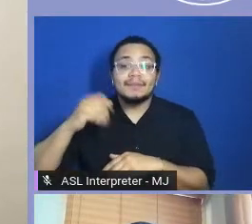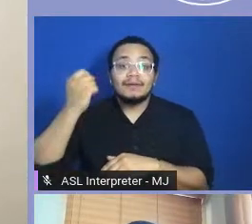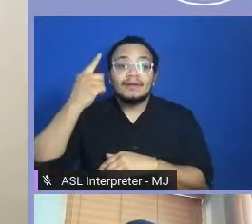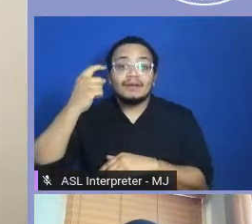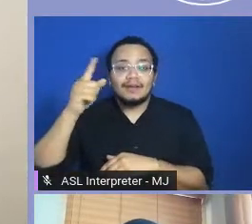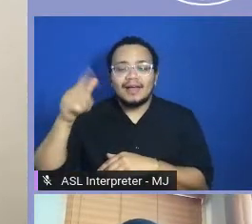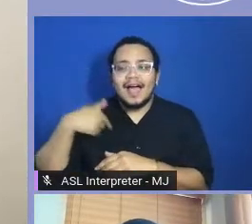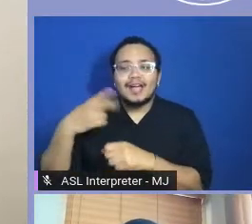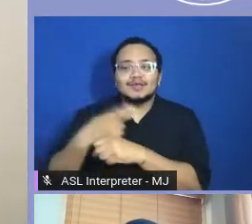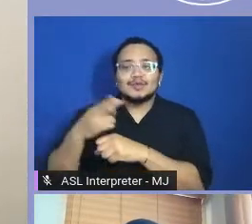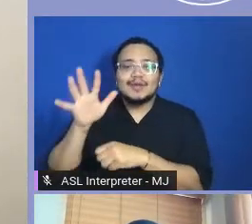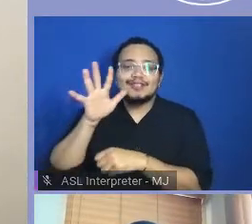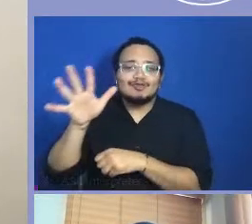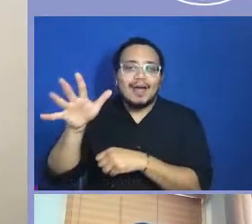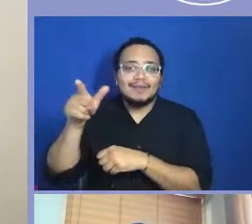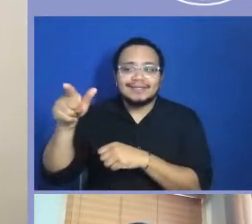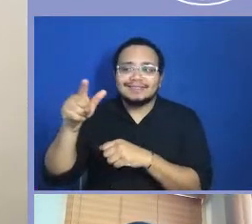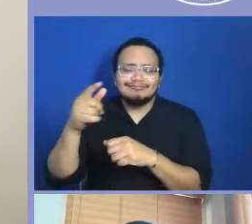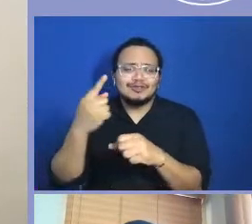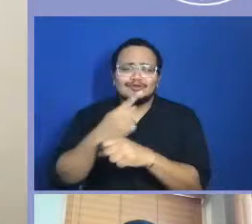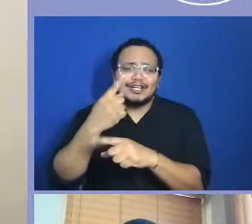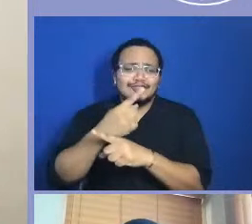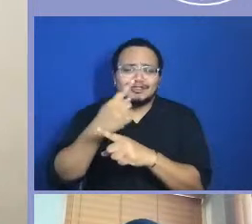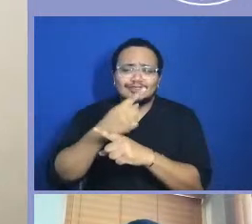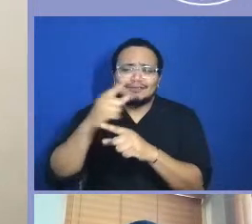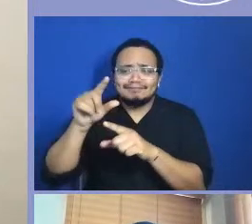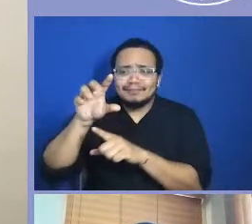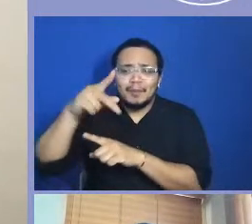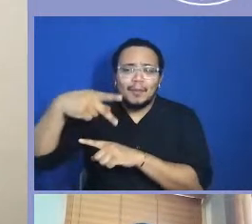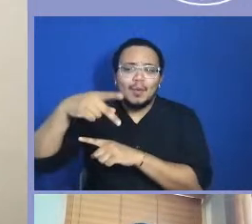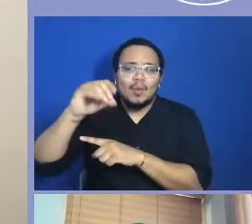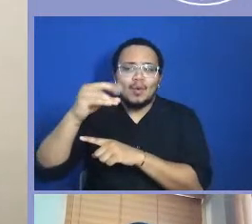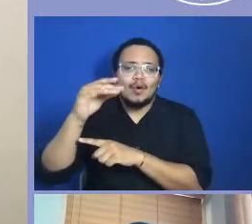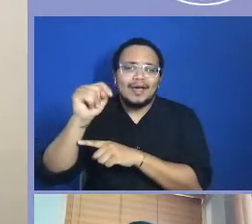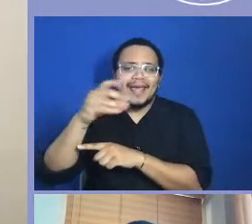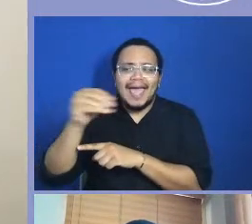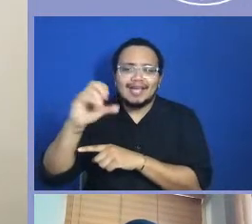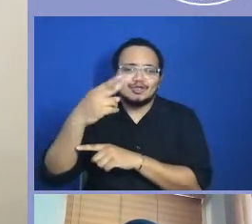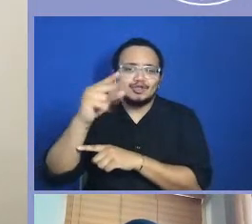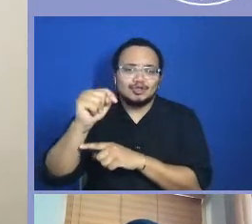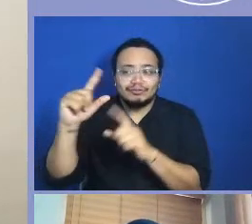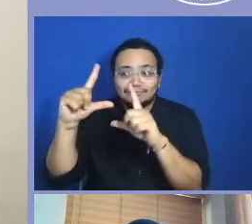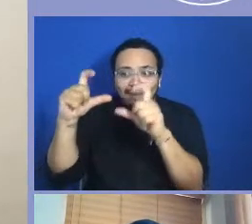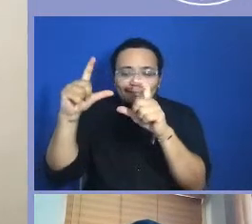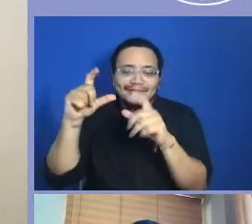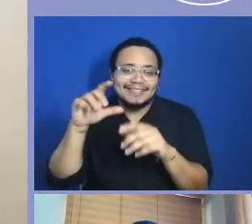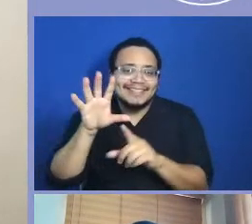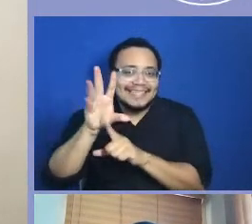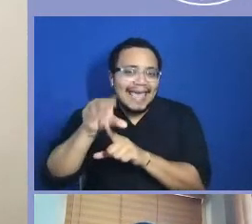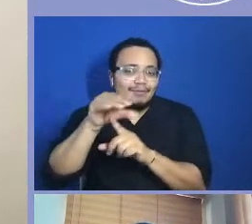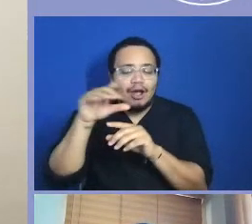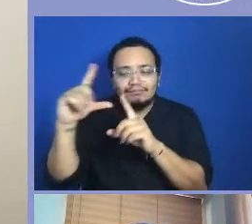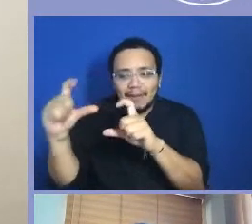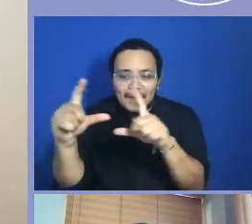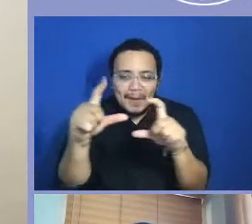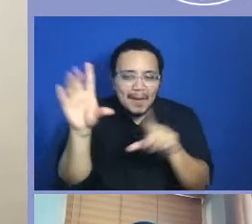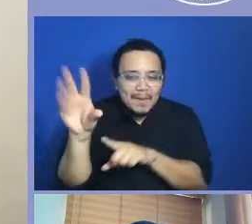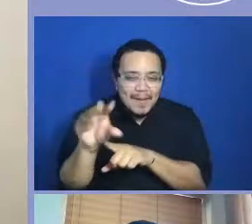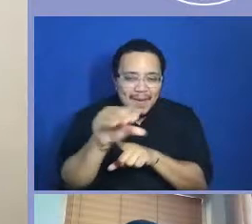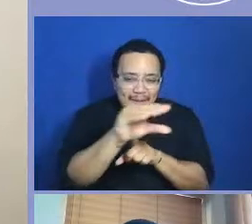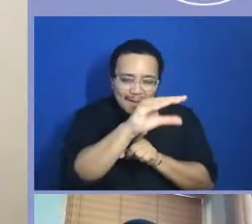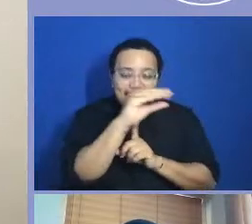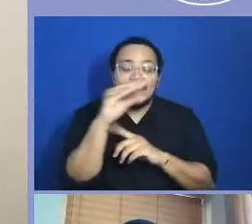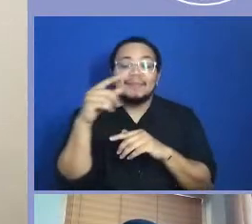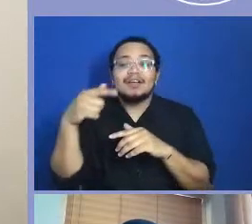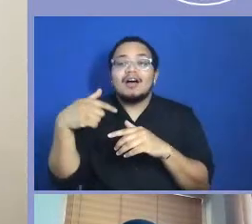camera, and I would just mess around with that. And I just enjoyed just taking pictures. And, you know, I eventually, you know, stepped up and got